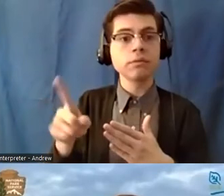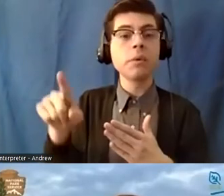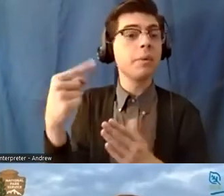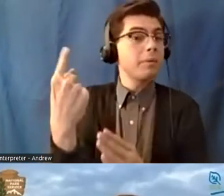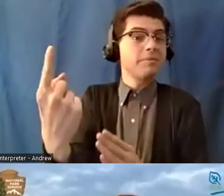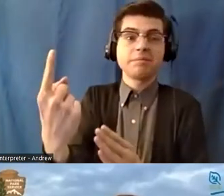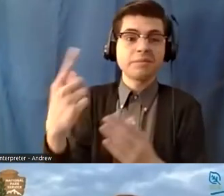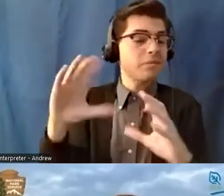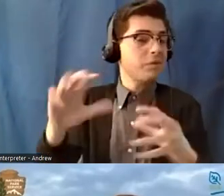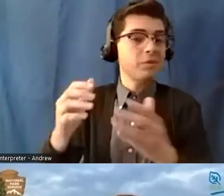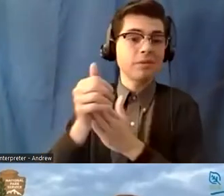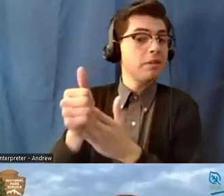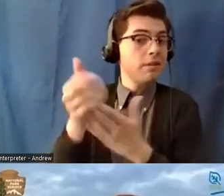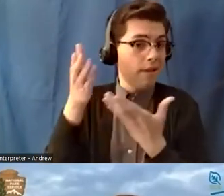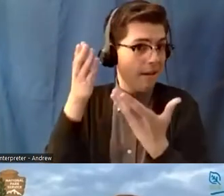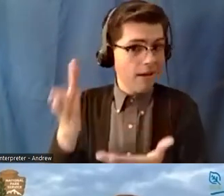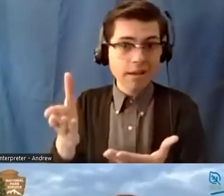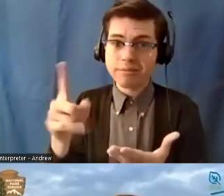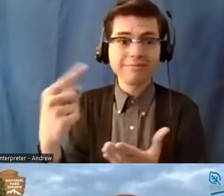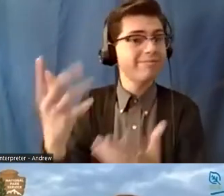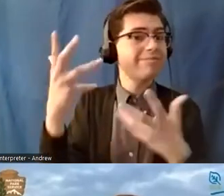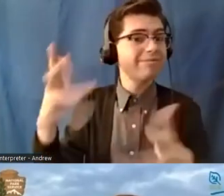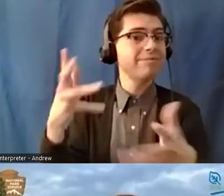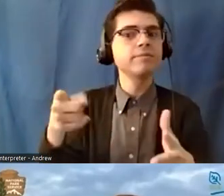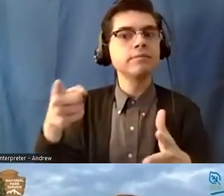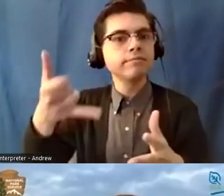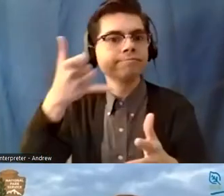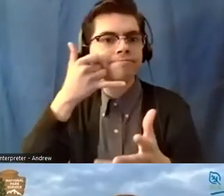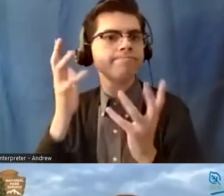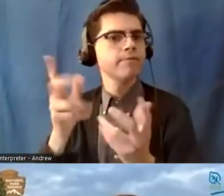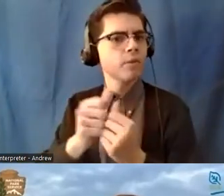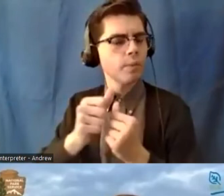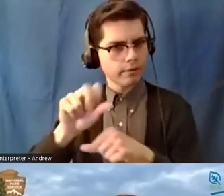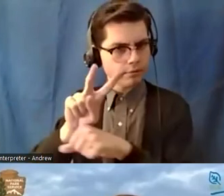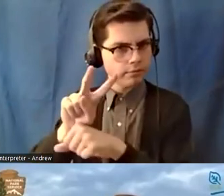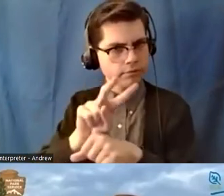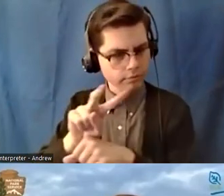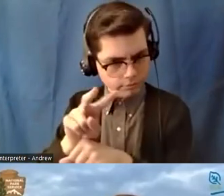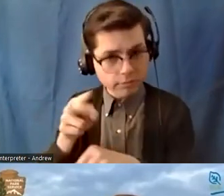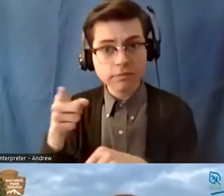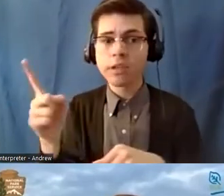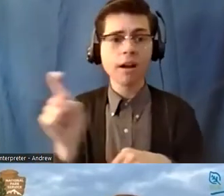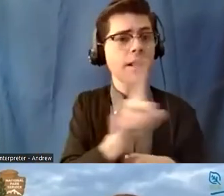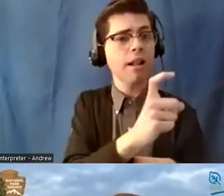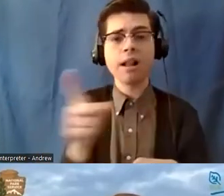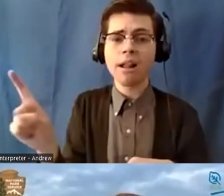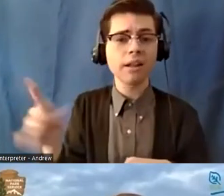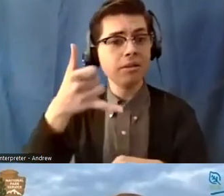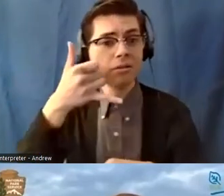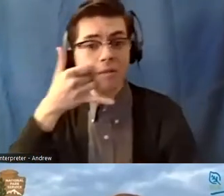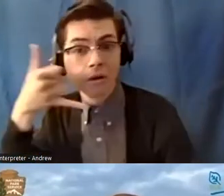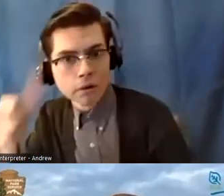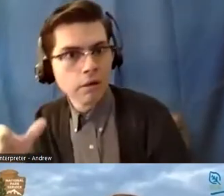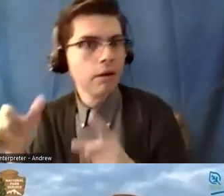unfortunately there um she was on the phone with our supervisor and she was running back and forth from the phone and that within itself